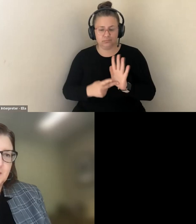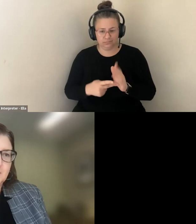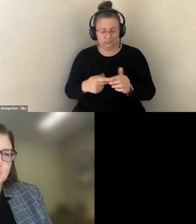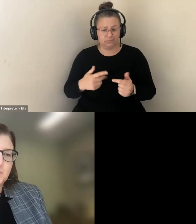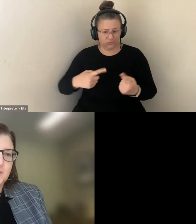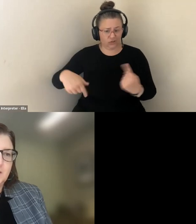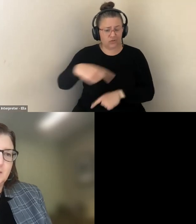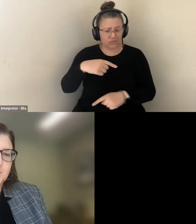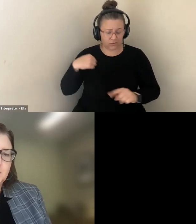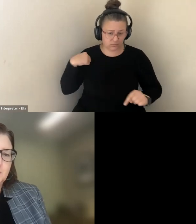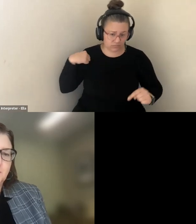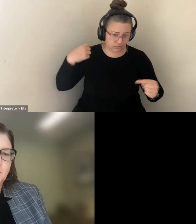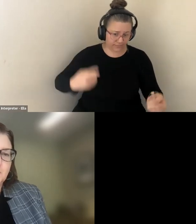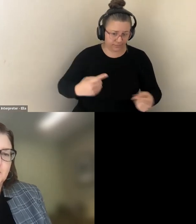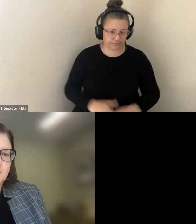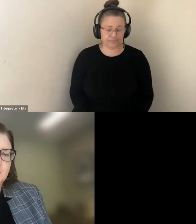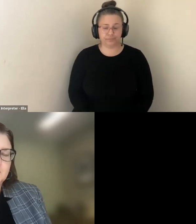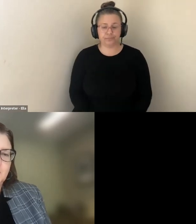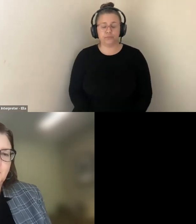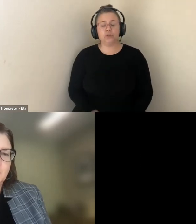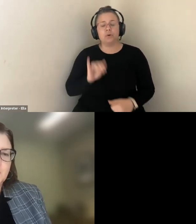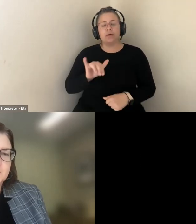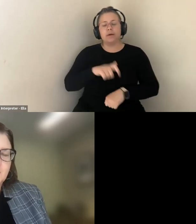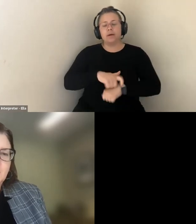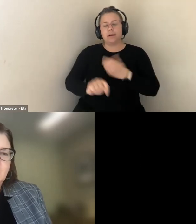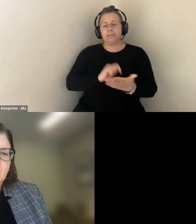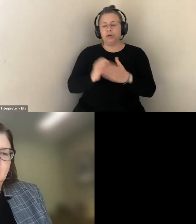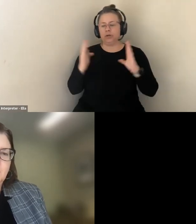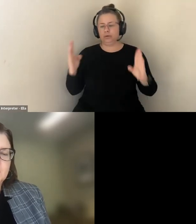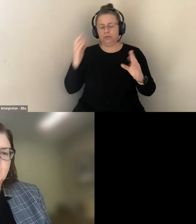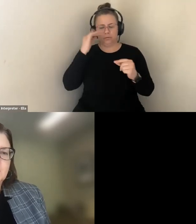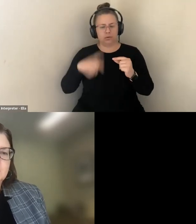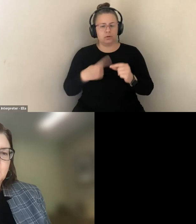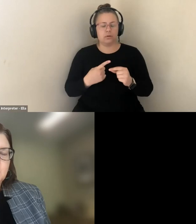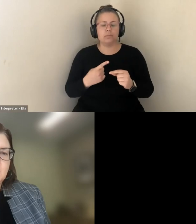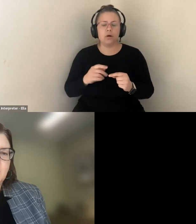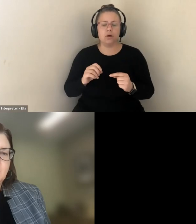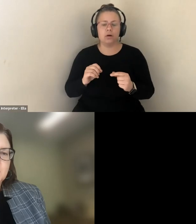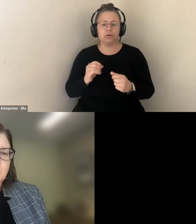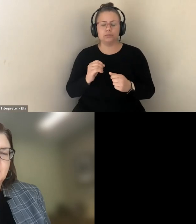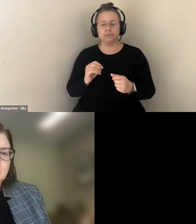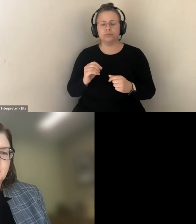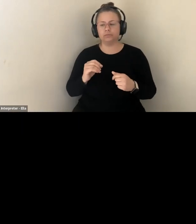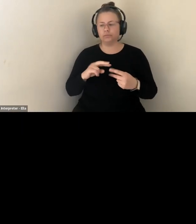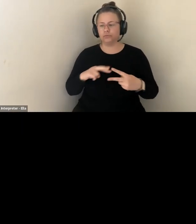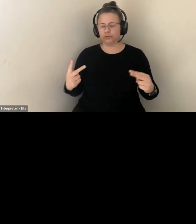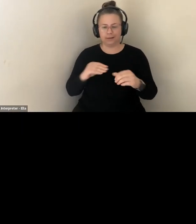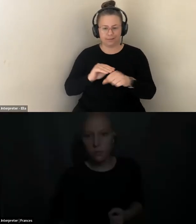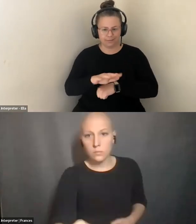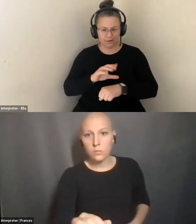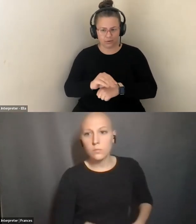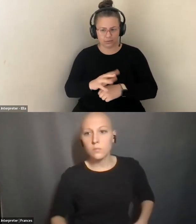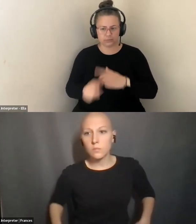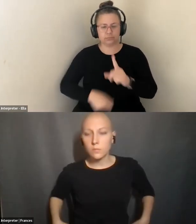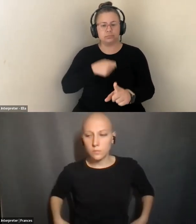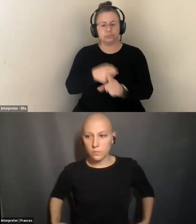COUNSELING, WHICH REALLY COMES TO THE FOR IN THE 1940S, IT MAKES SENSE THAT GENETIC COUNSELING IN ITS FIRST ITERATION